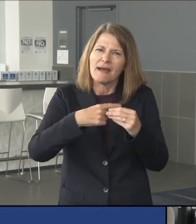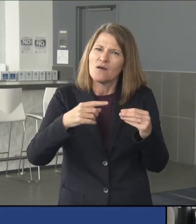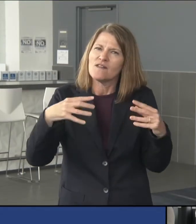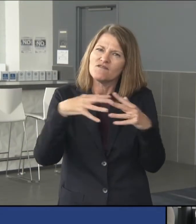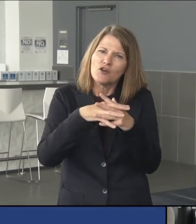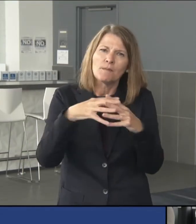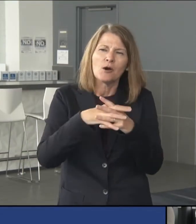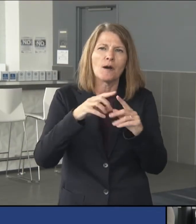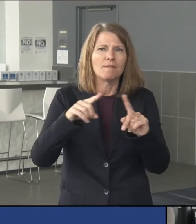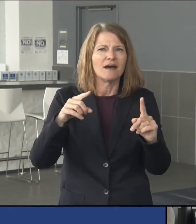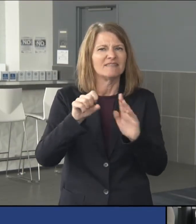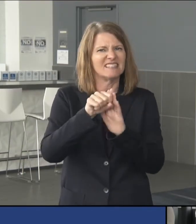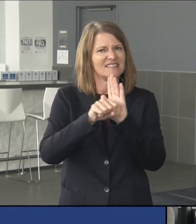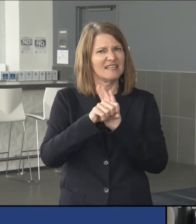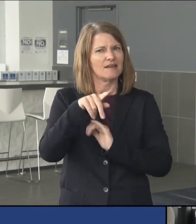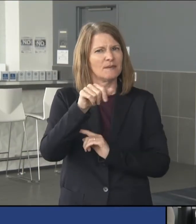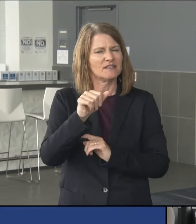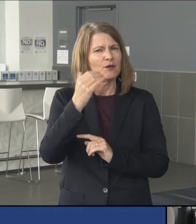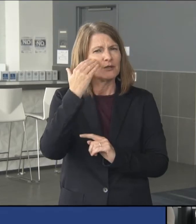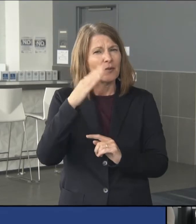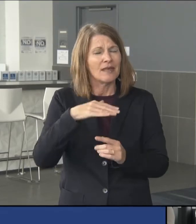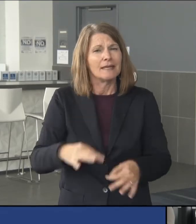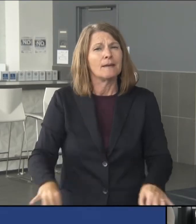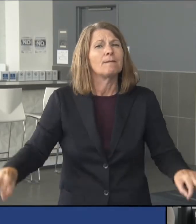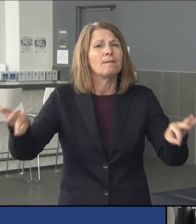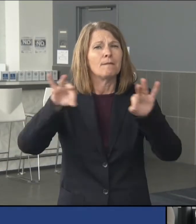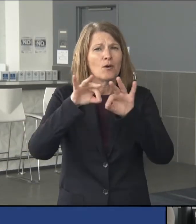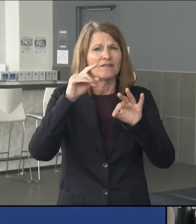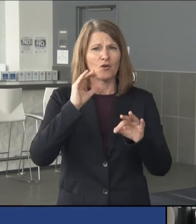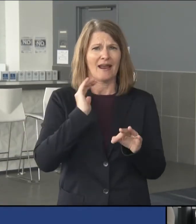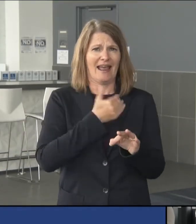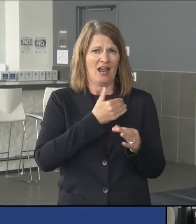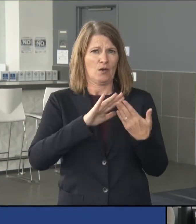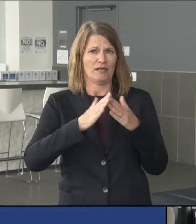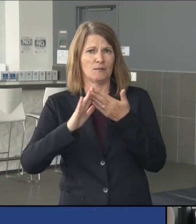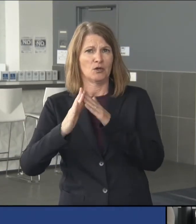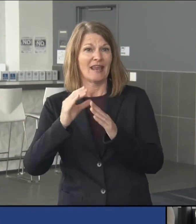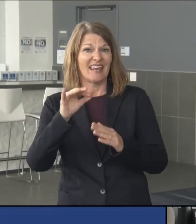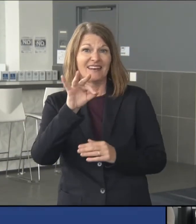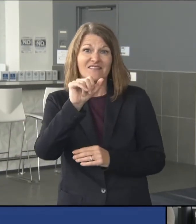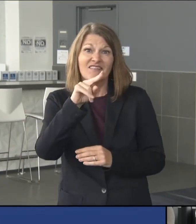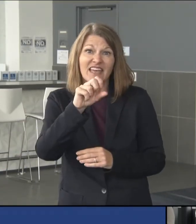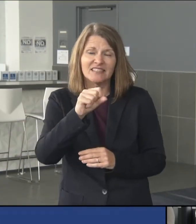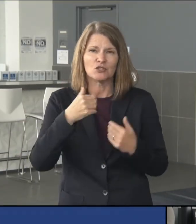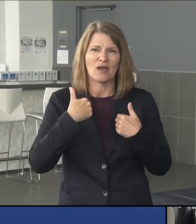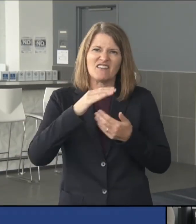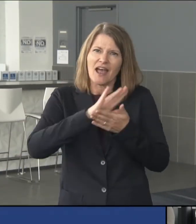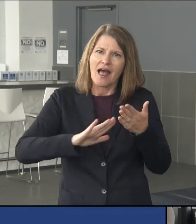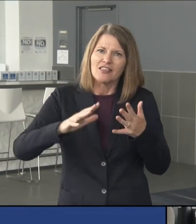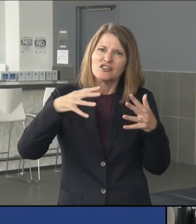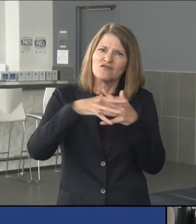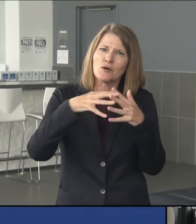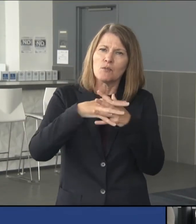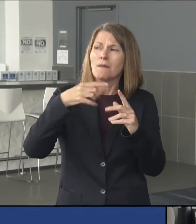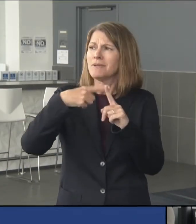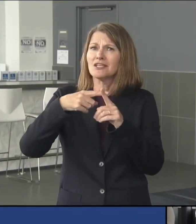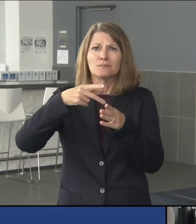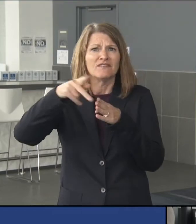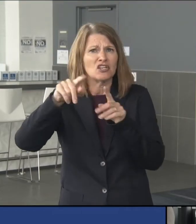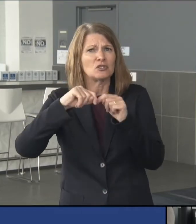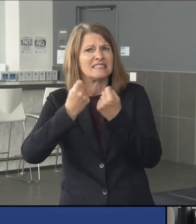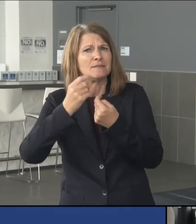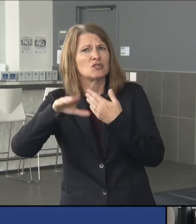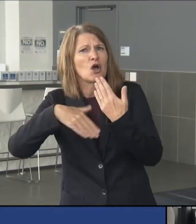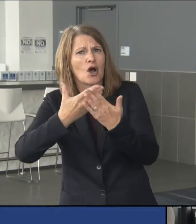We know how important it is for our community and fans to have our college football and professional teams in all sports